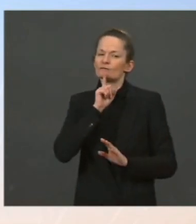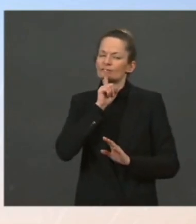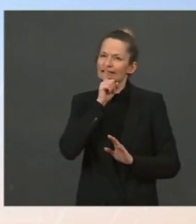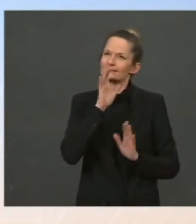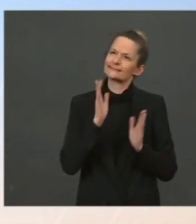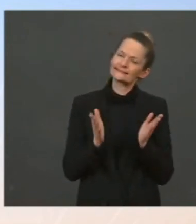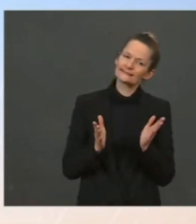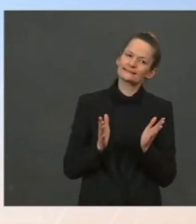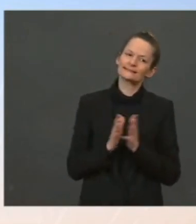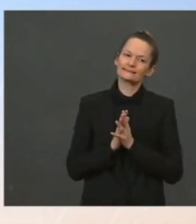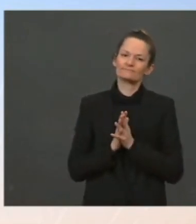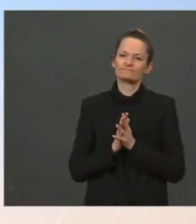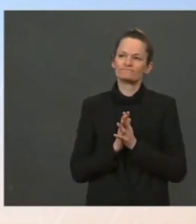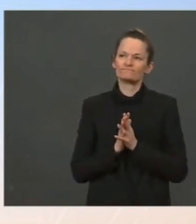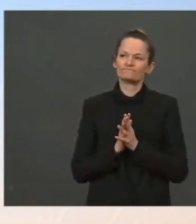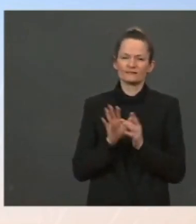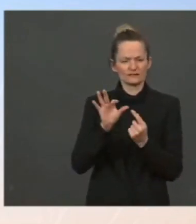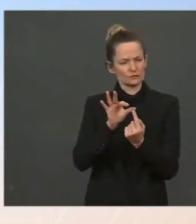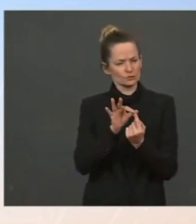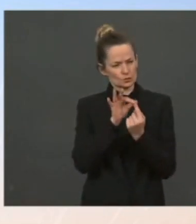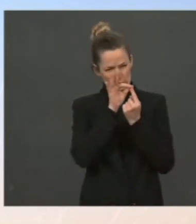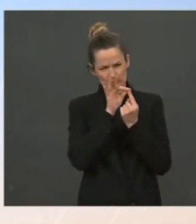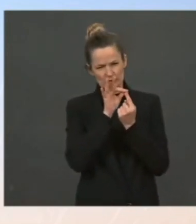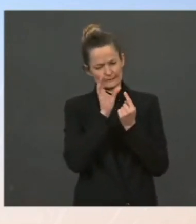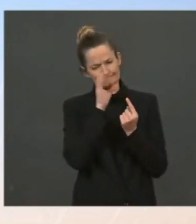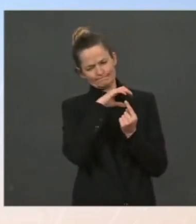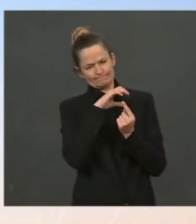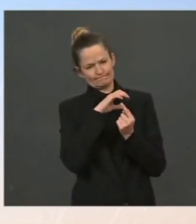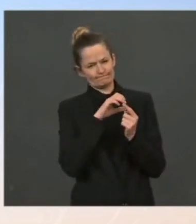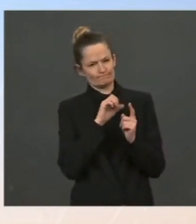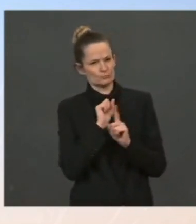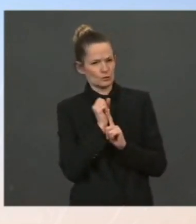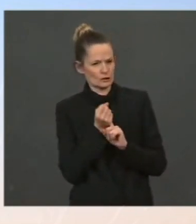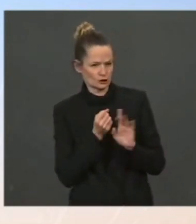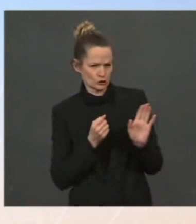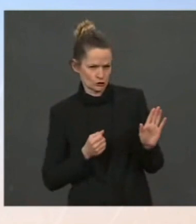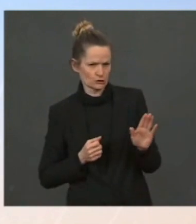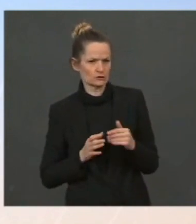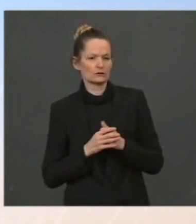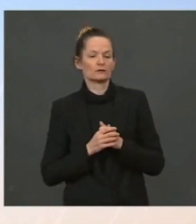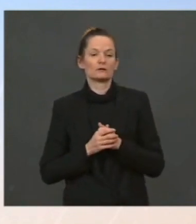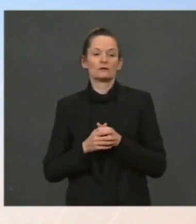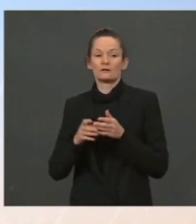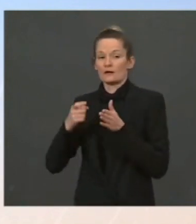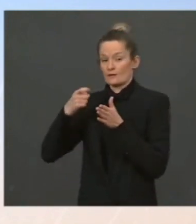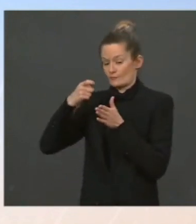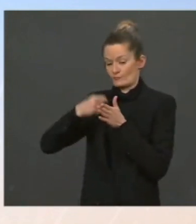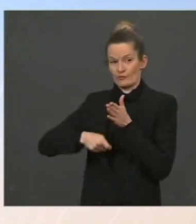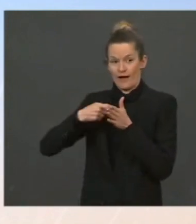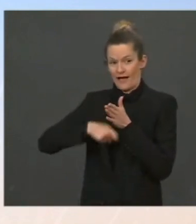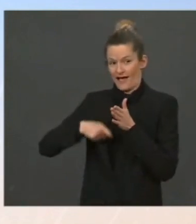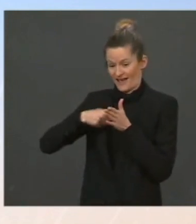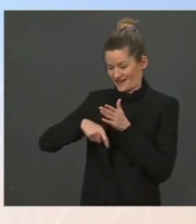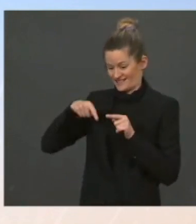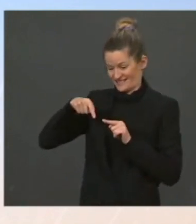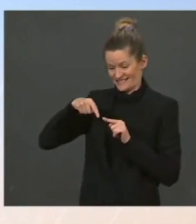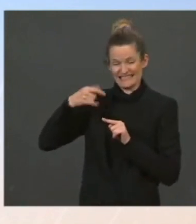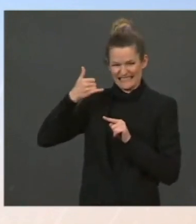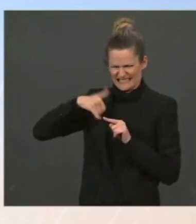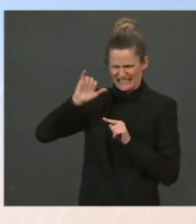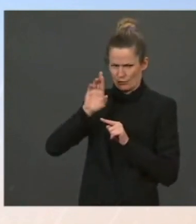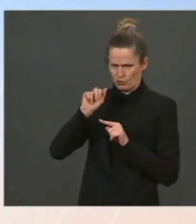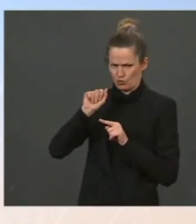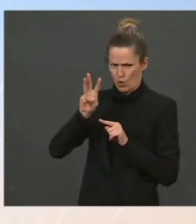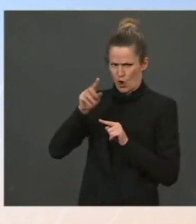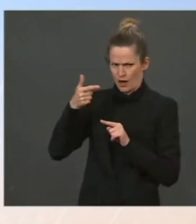price of gas at the pump doesn't drop at the same rate as the price of unfinished gas. And people would be